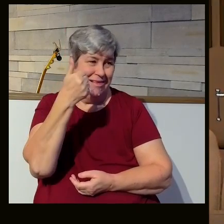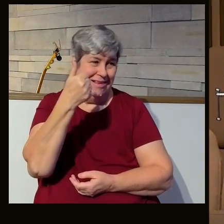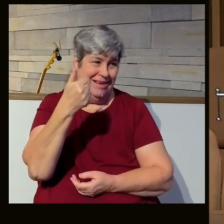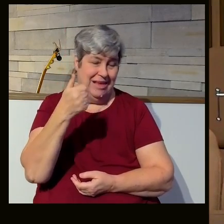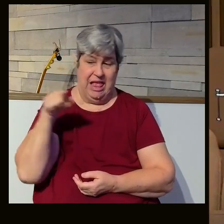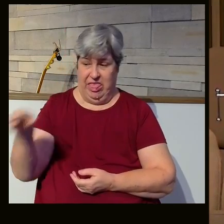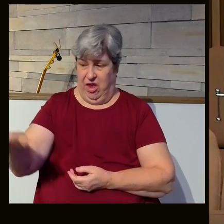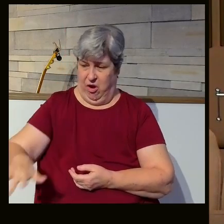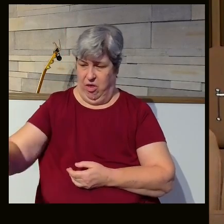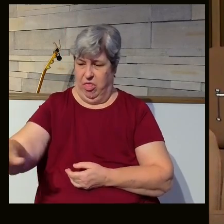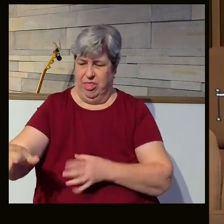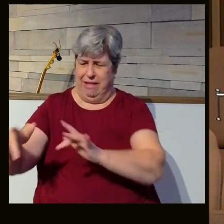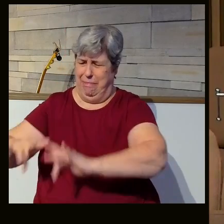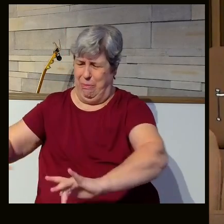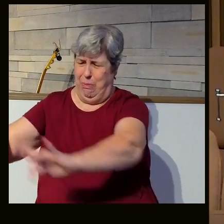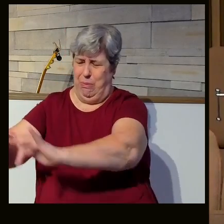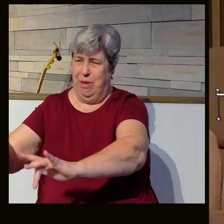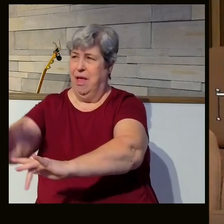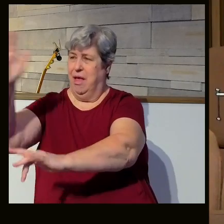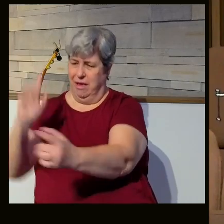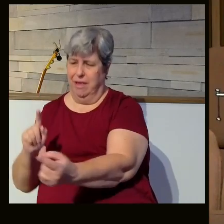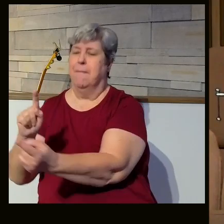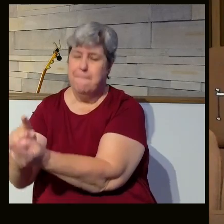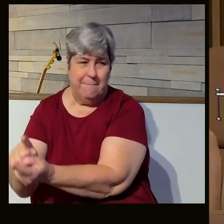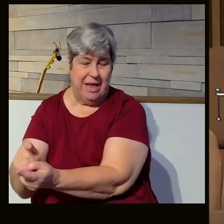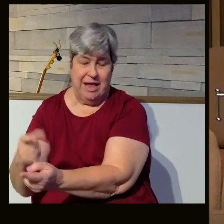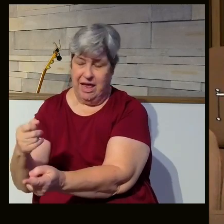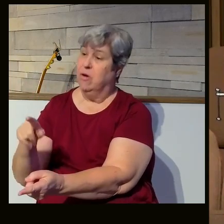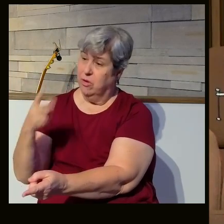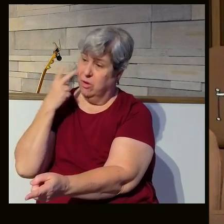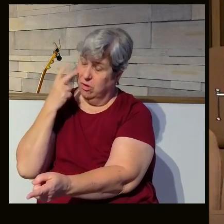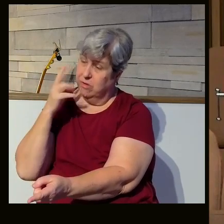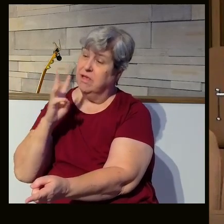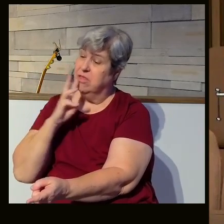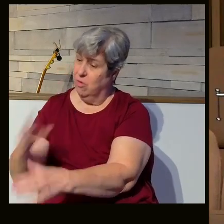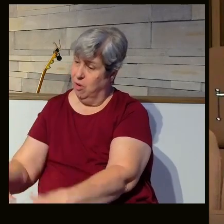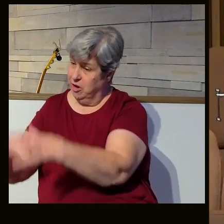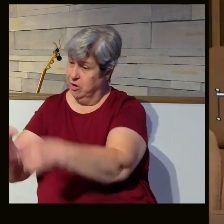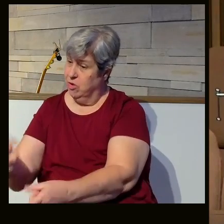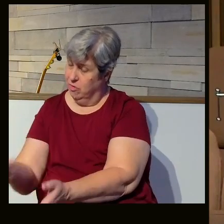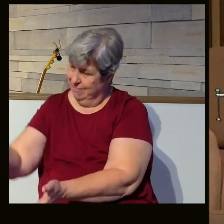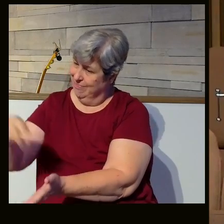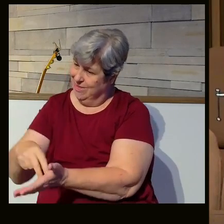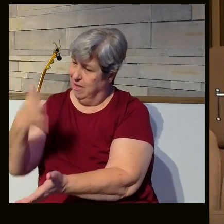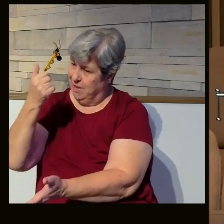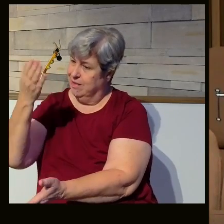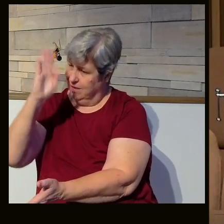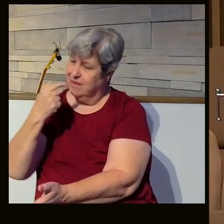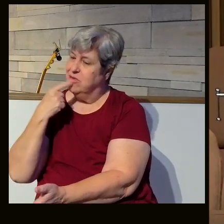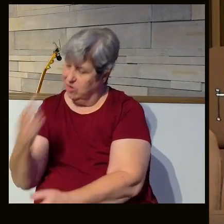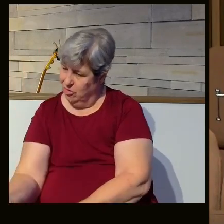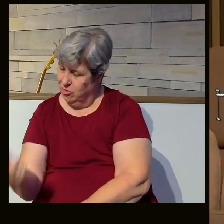there in the wilderness, God met Hagar. Hagar, you see the water. Will you believe? Will you arise? Because God said